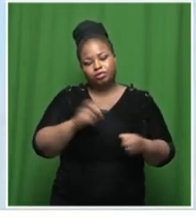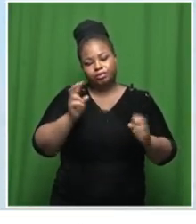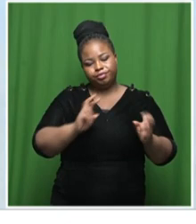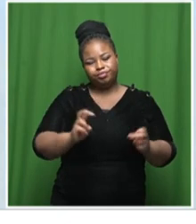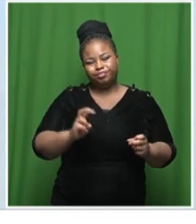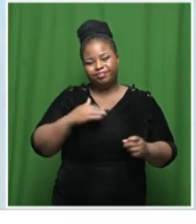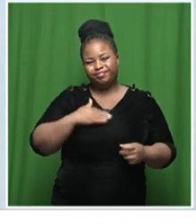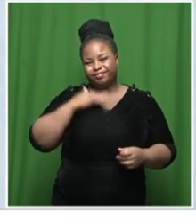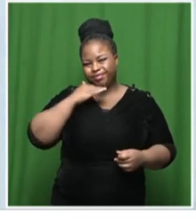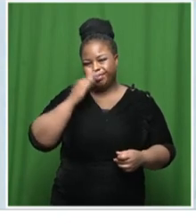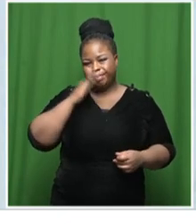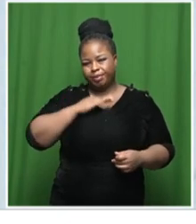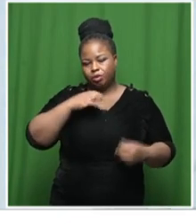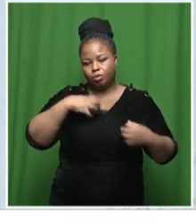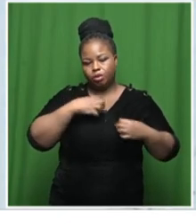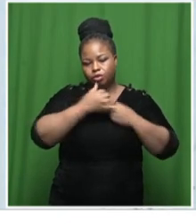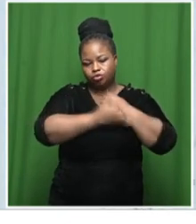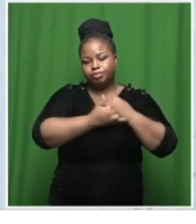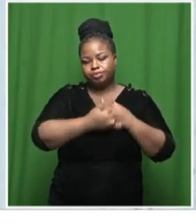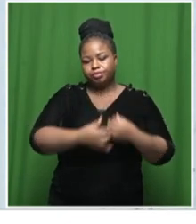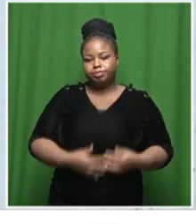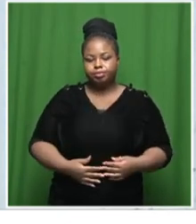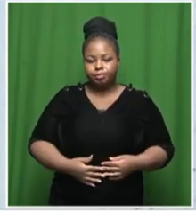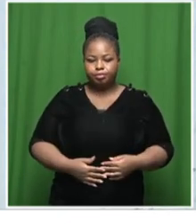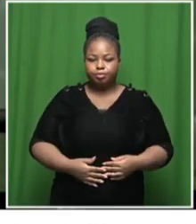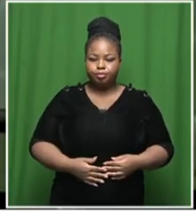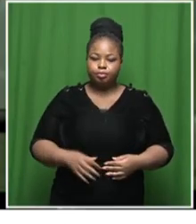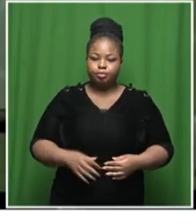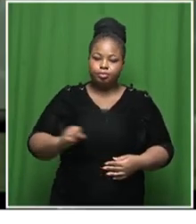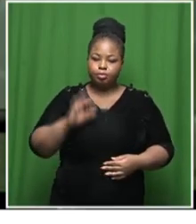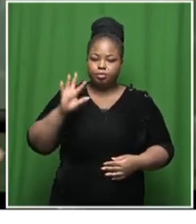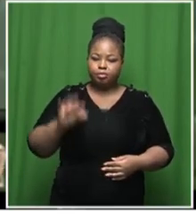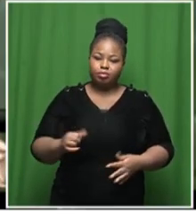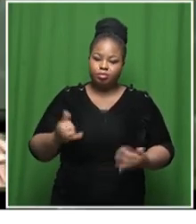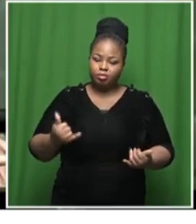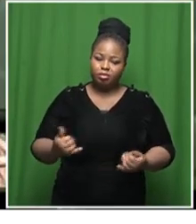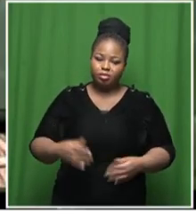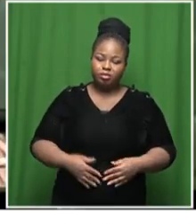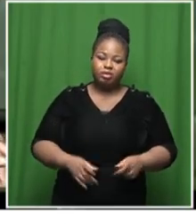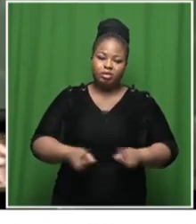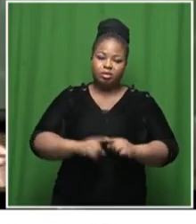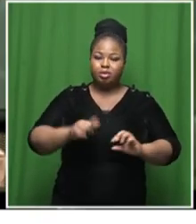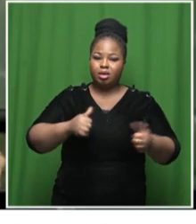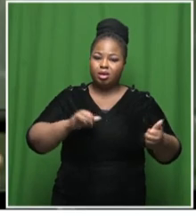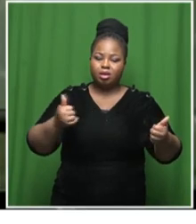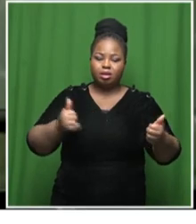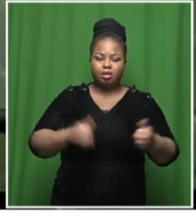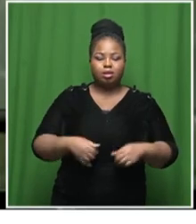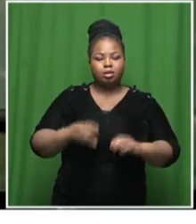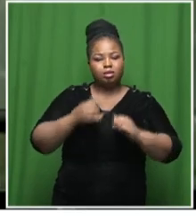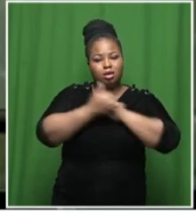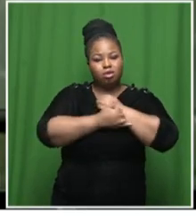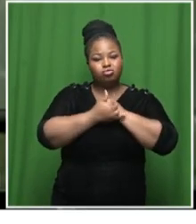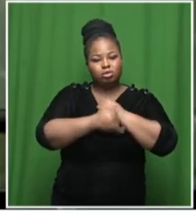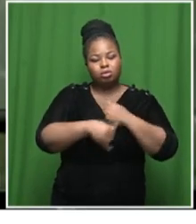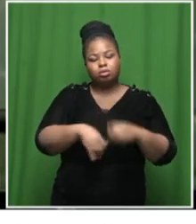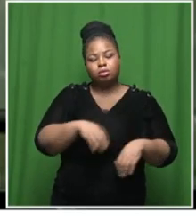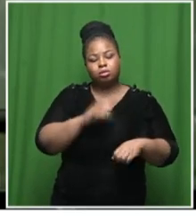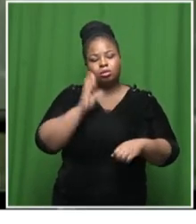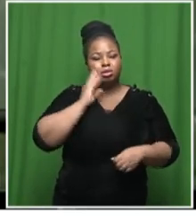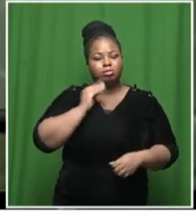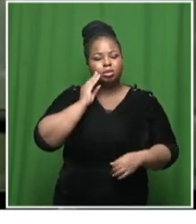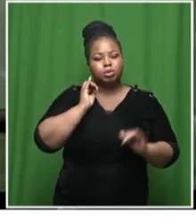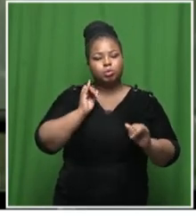security in her own country South Africa like many other developing countries faces huge